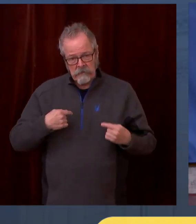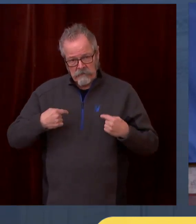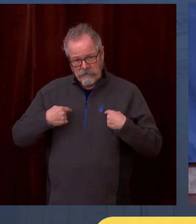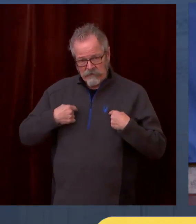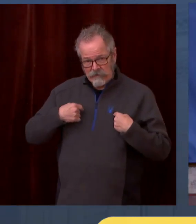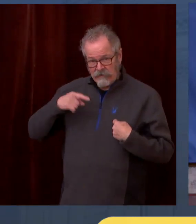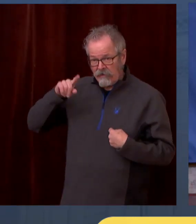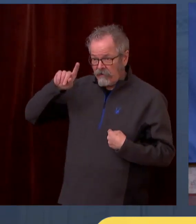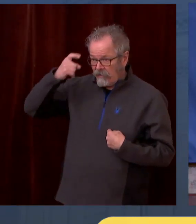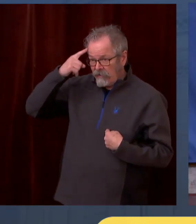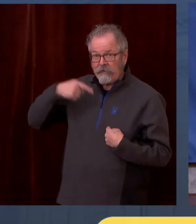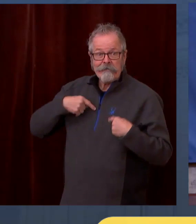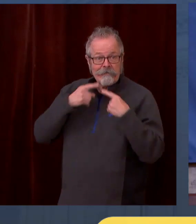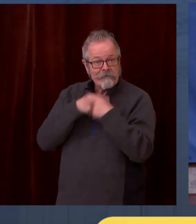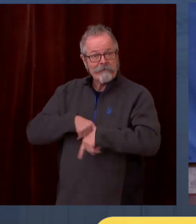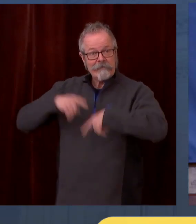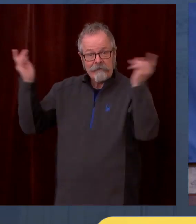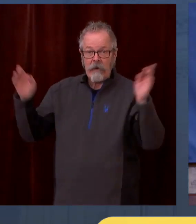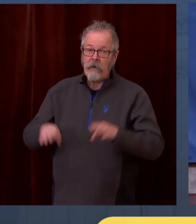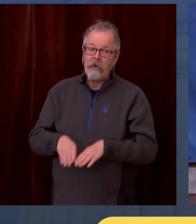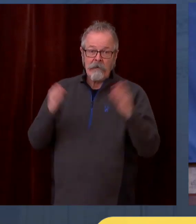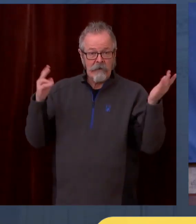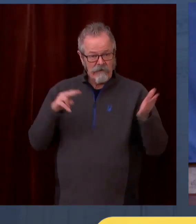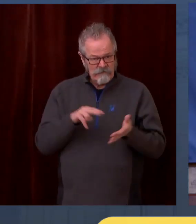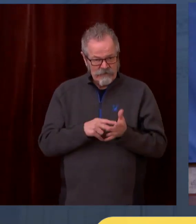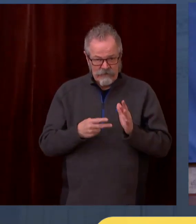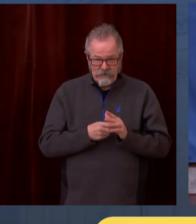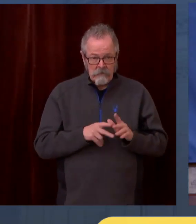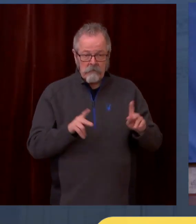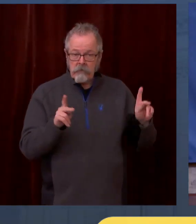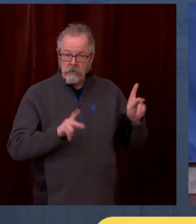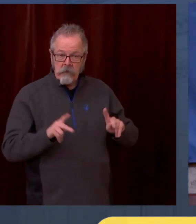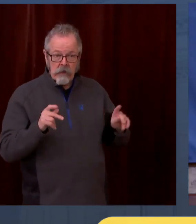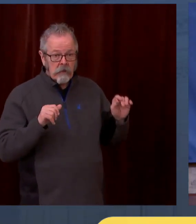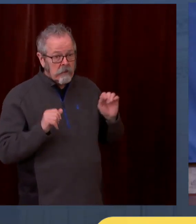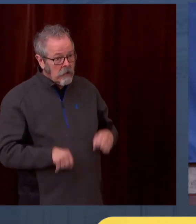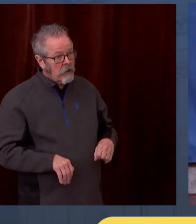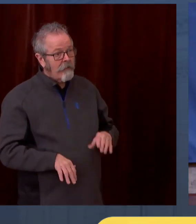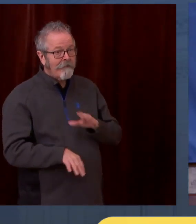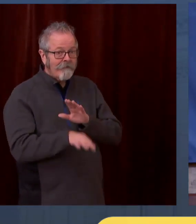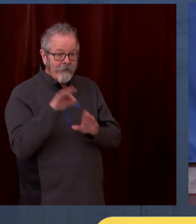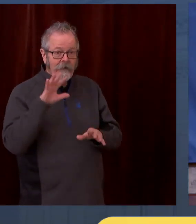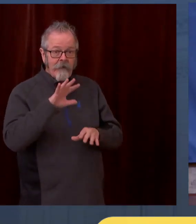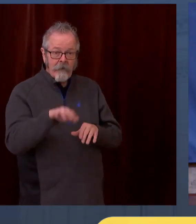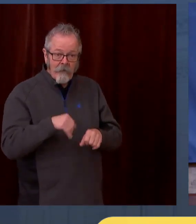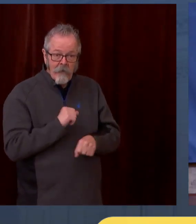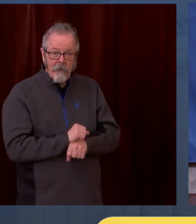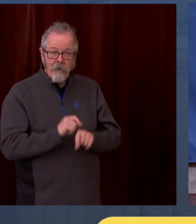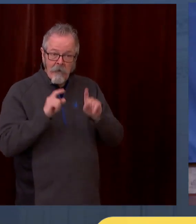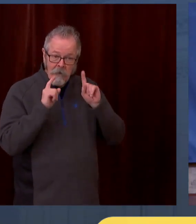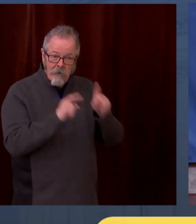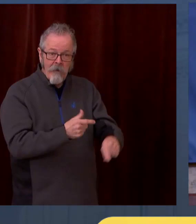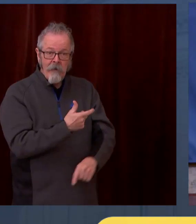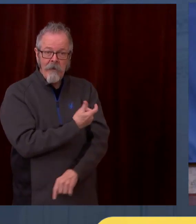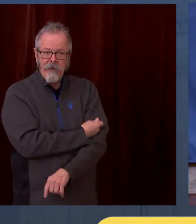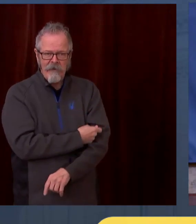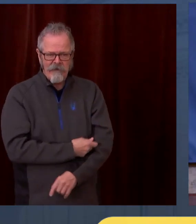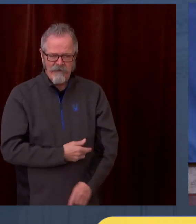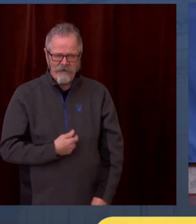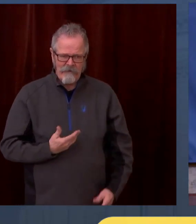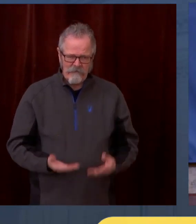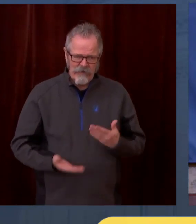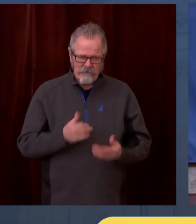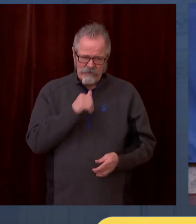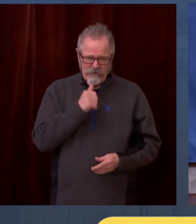I've opened this available to everybody, it doesn't mean he or she has delivered it to people. So I'm not as impressed by that